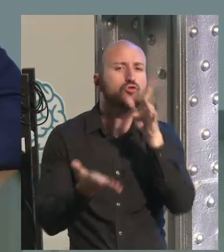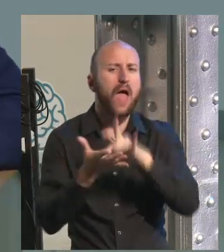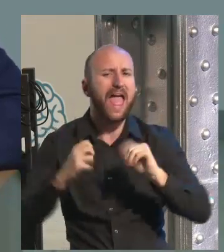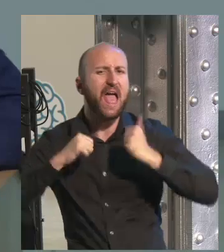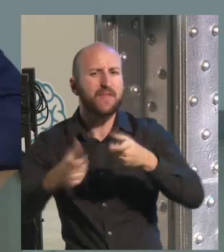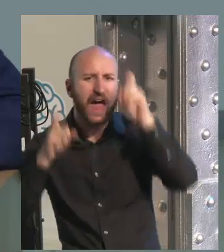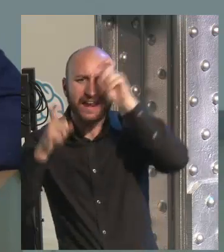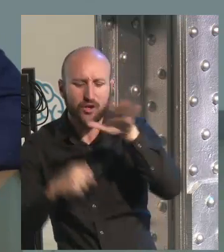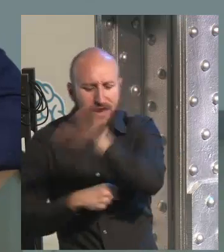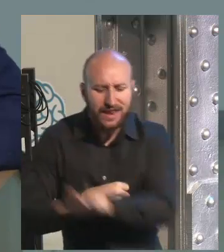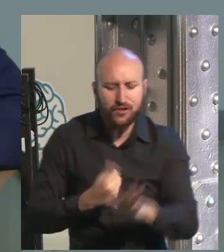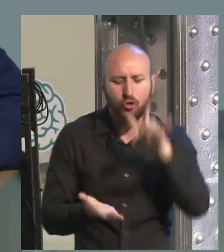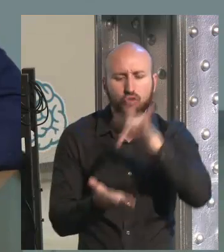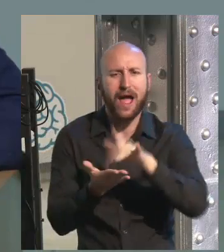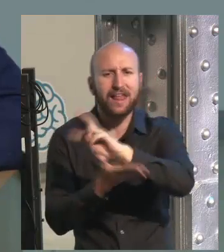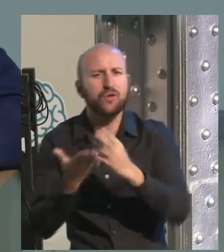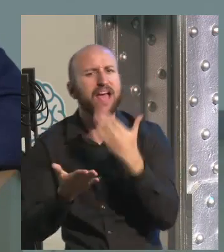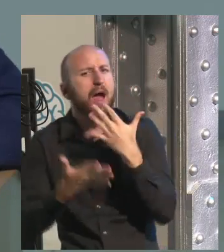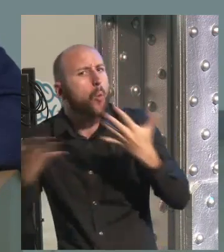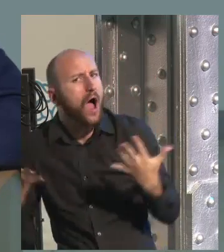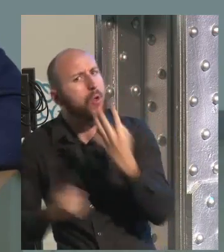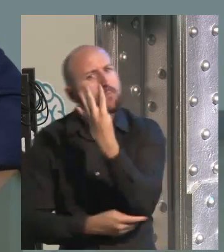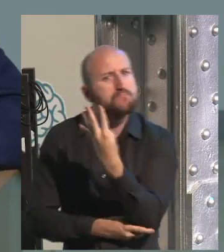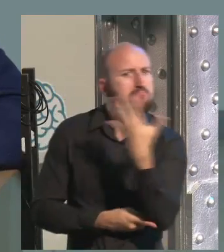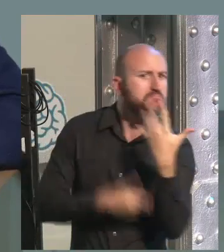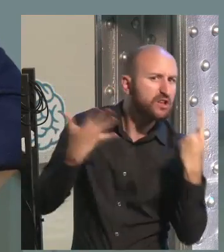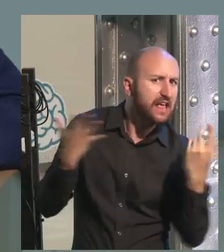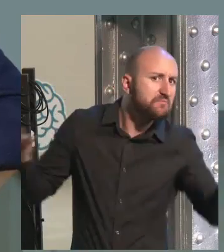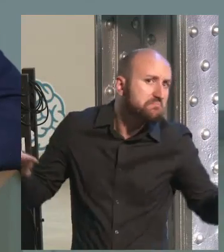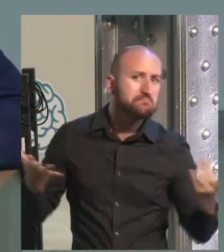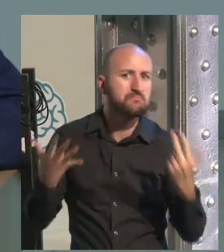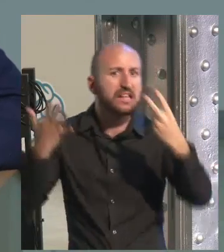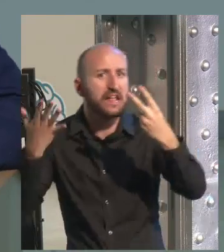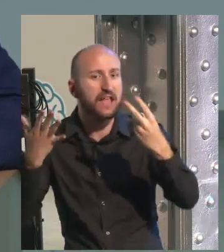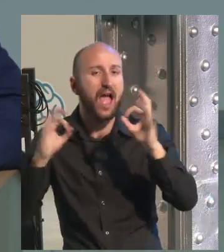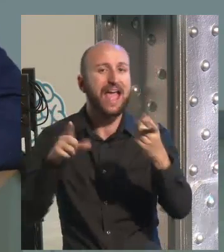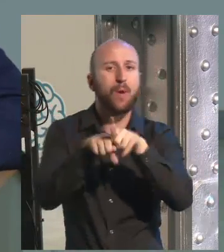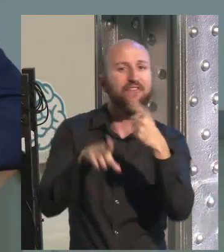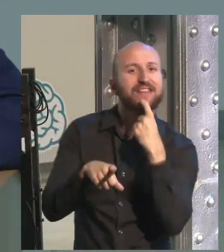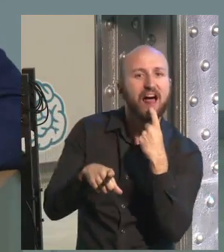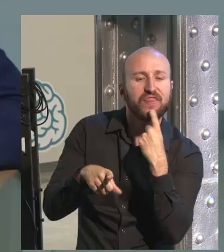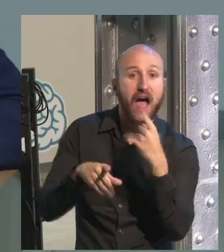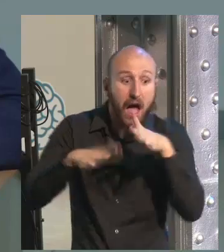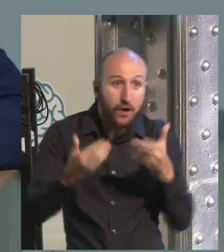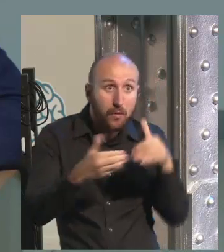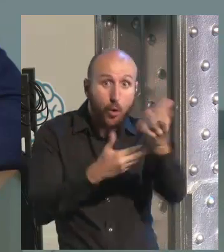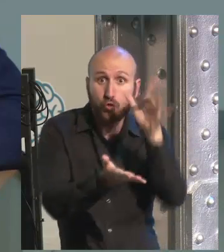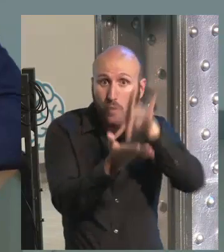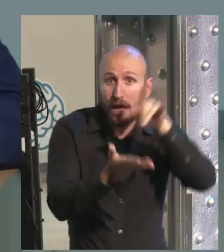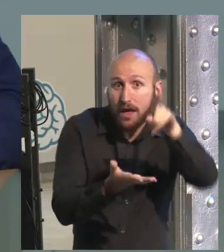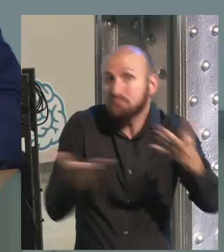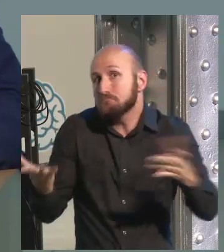thought about the right moment to start teaching the children